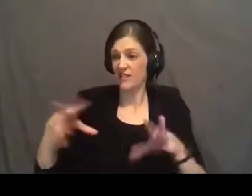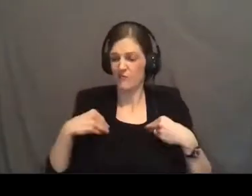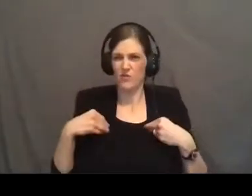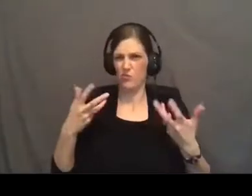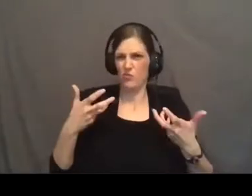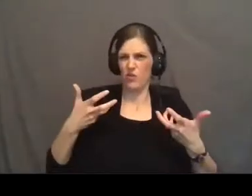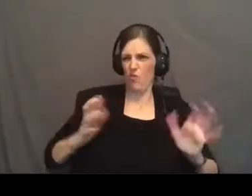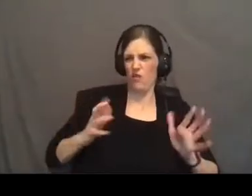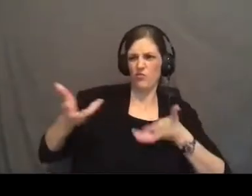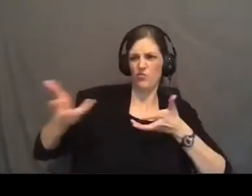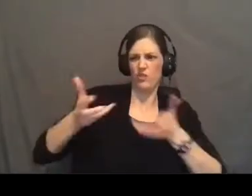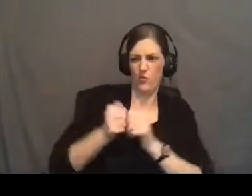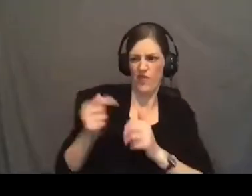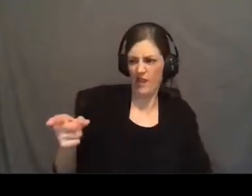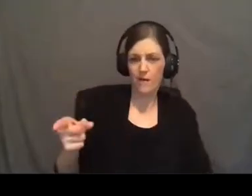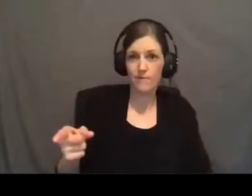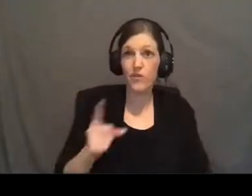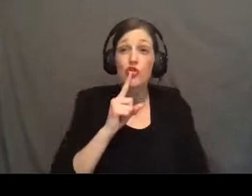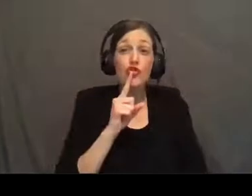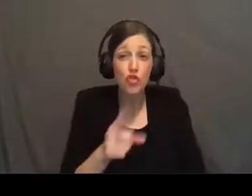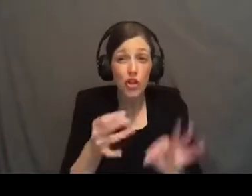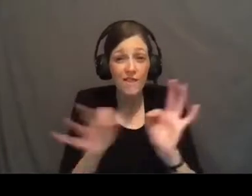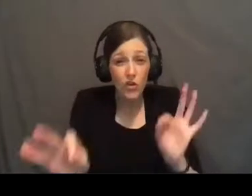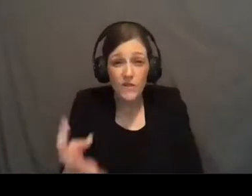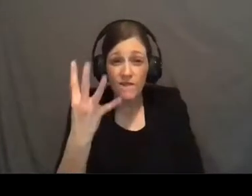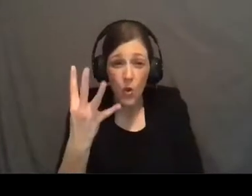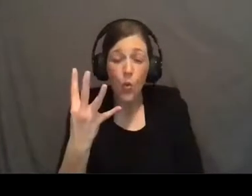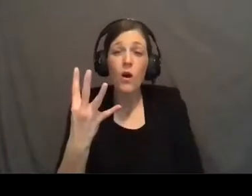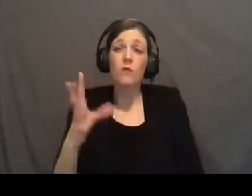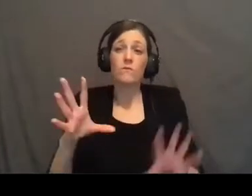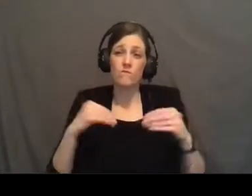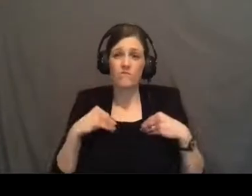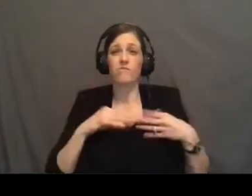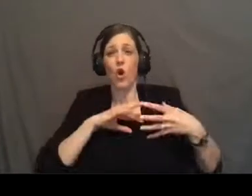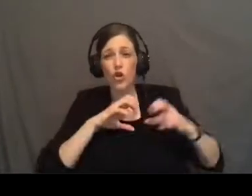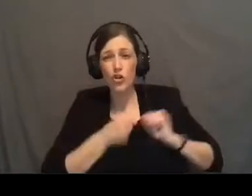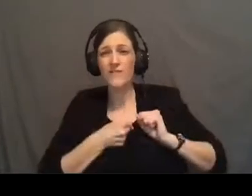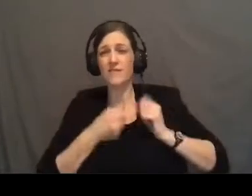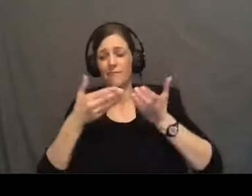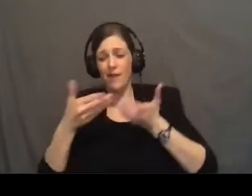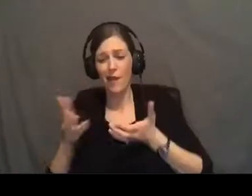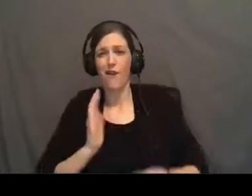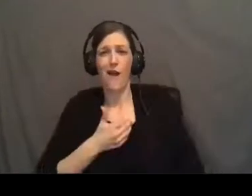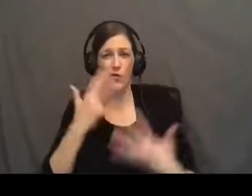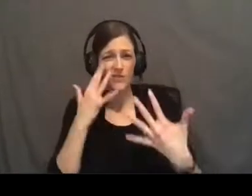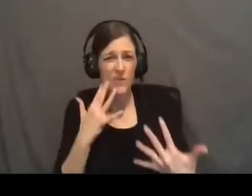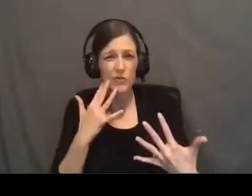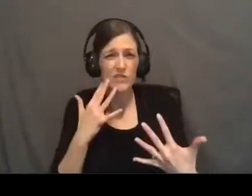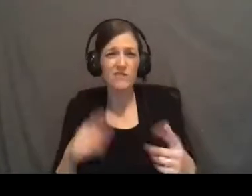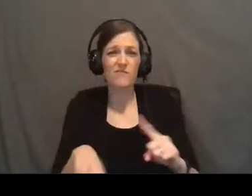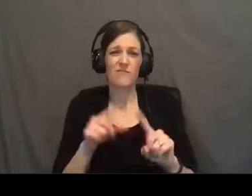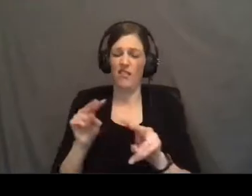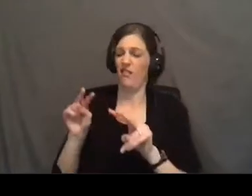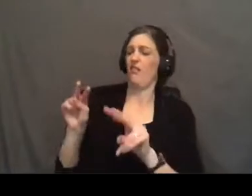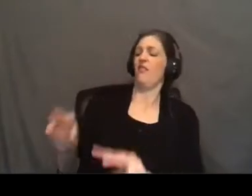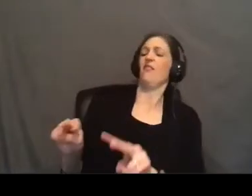them. Surely verse 4 he has borne our griefs and carried our sorrows yet we esteemed him stricken smitten